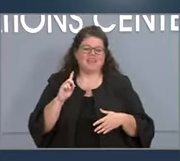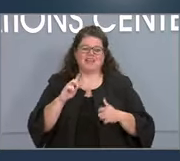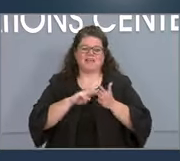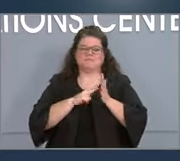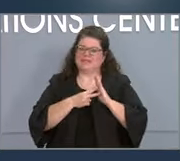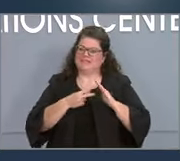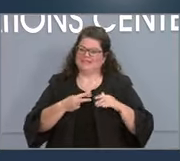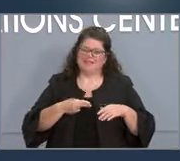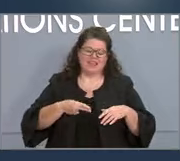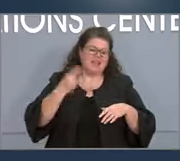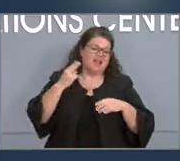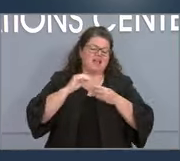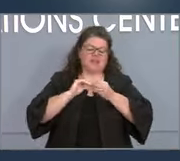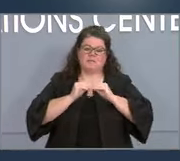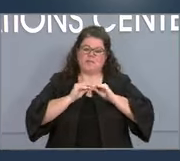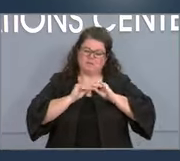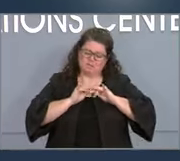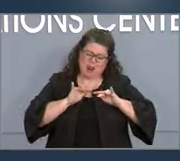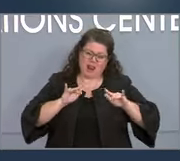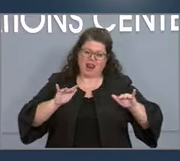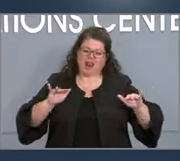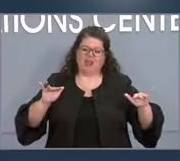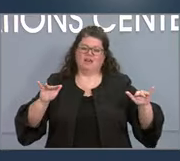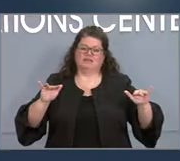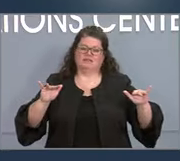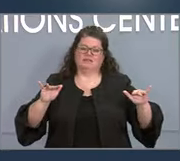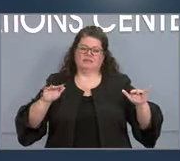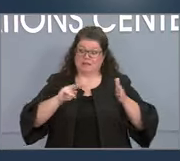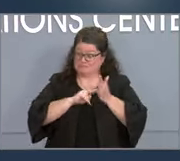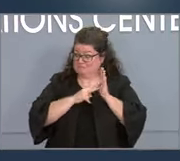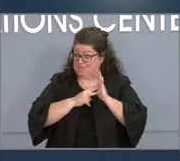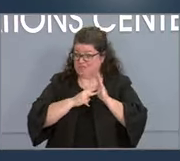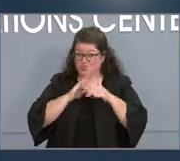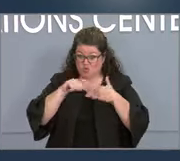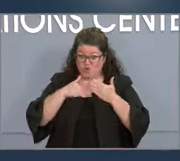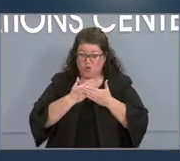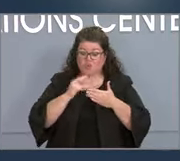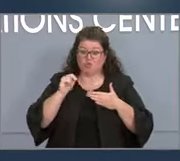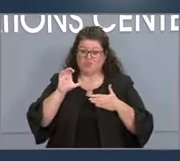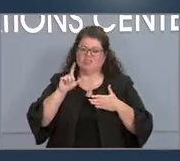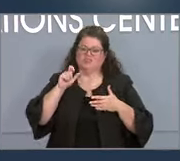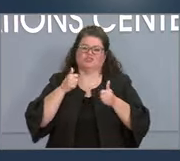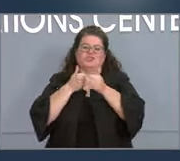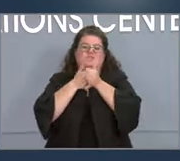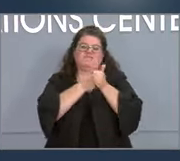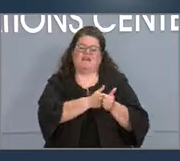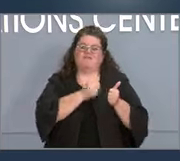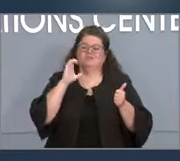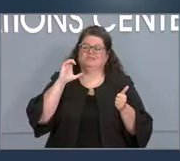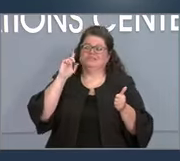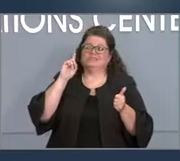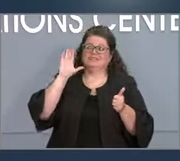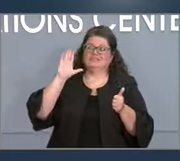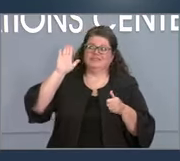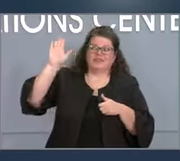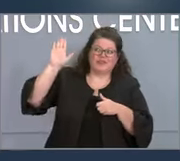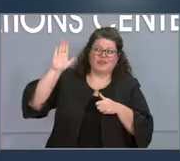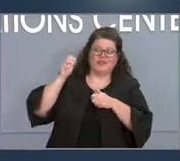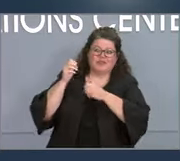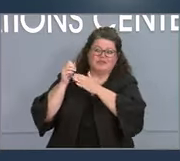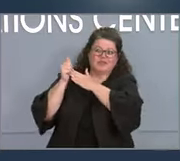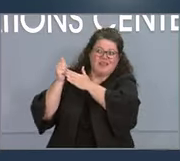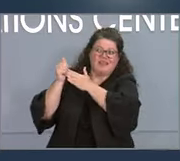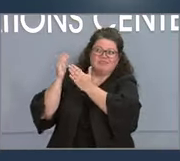viral transmission. That means everyone in North Carolina should be following the CDC guidance and wearing a